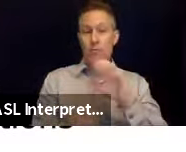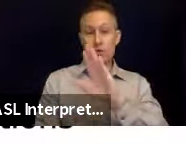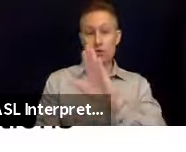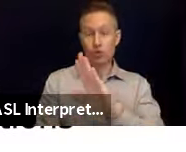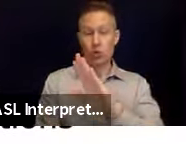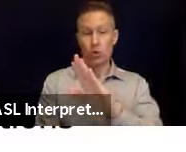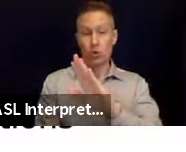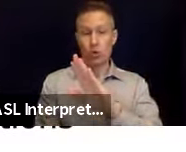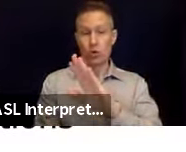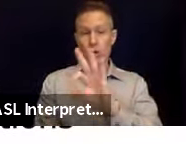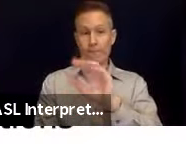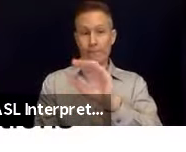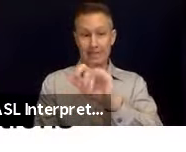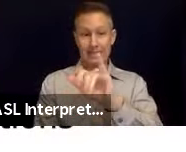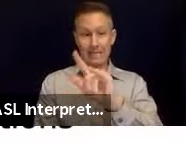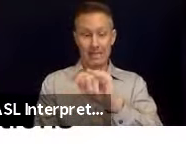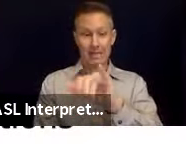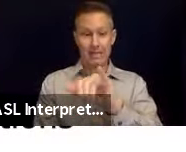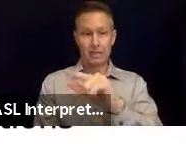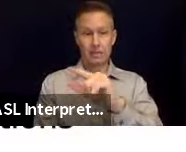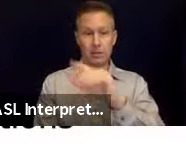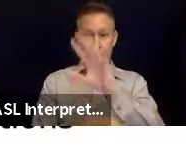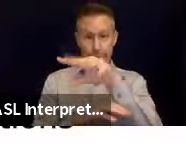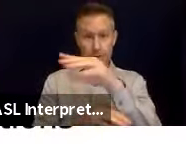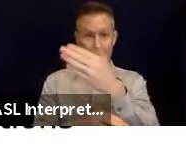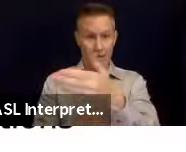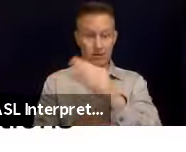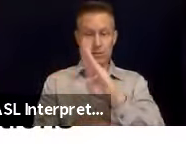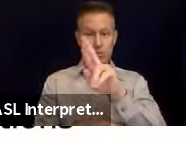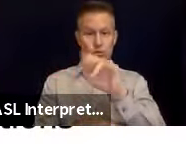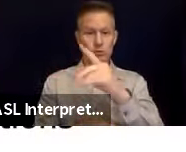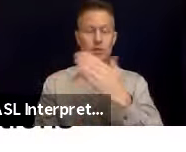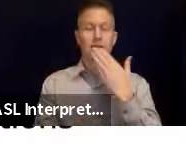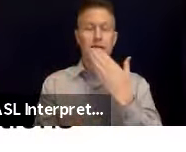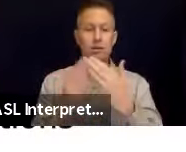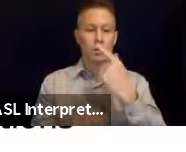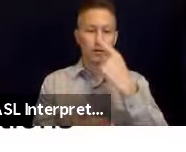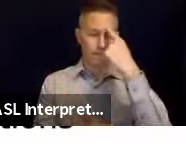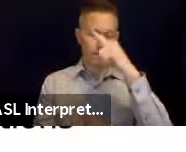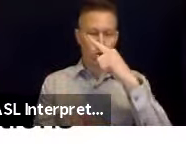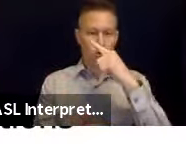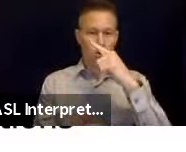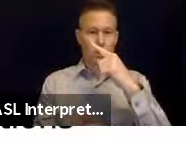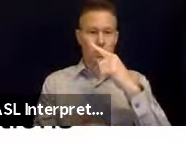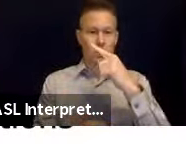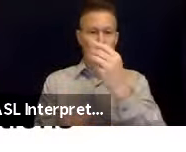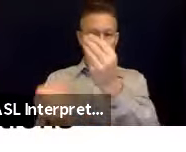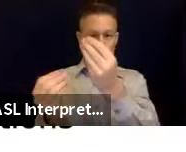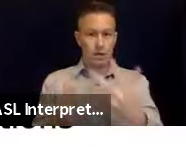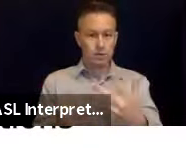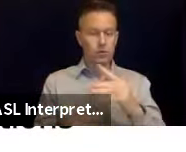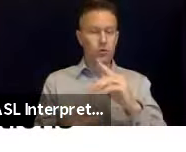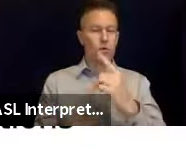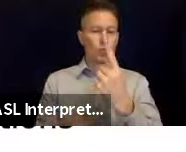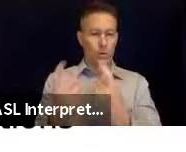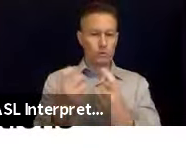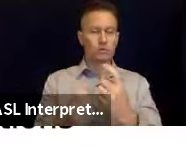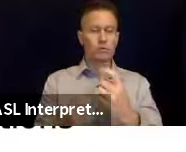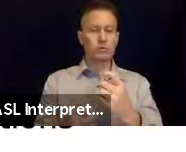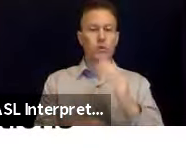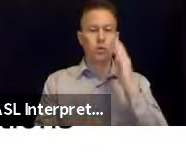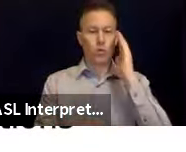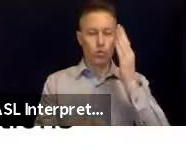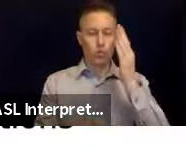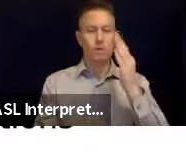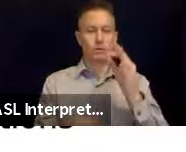facility. So thank you, Bruce, for making sure that that gets asked, and it will be covered in just a few minutes.